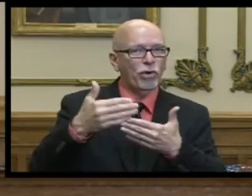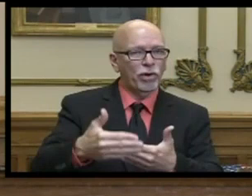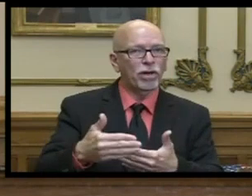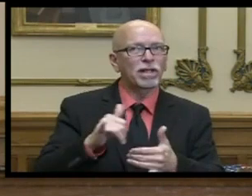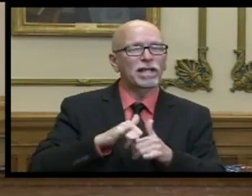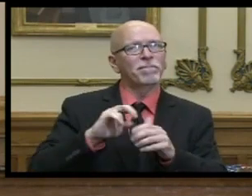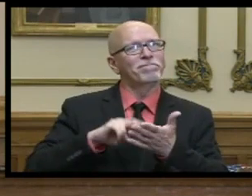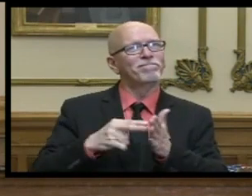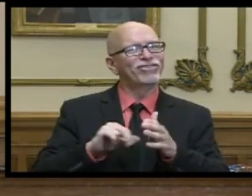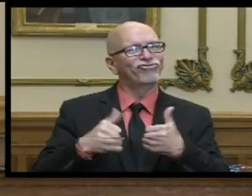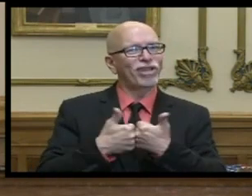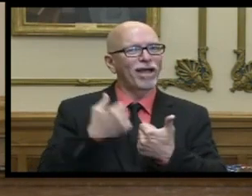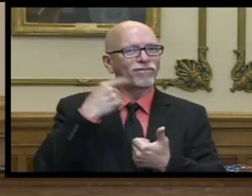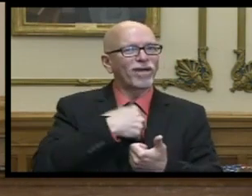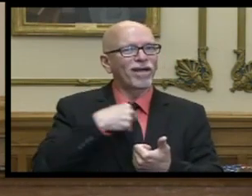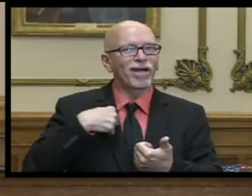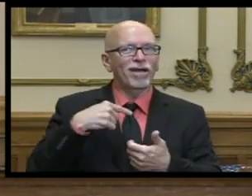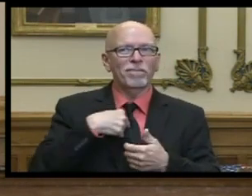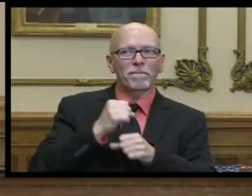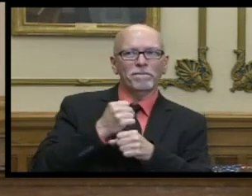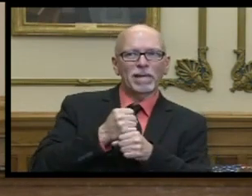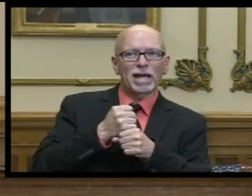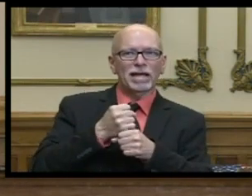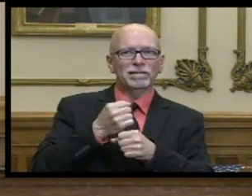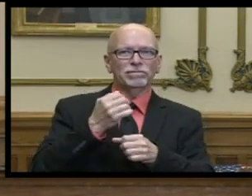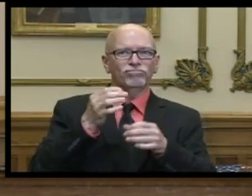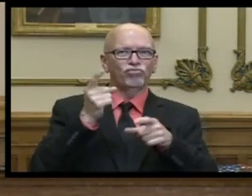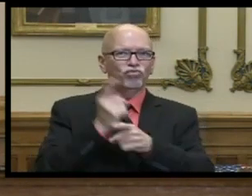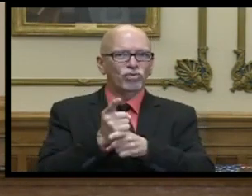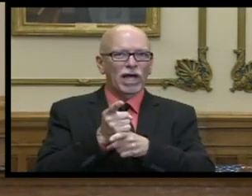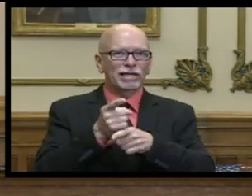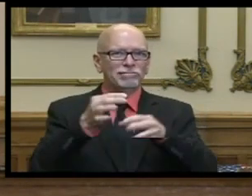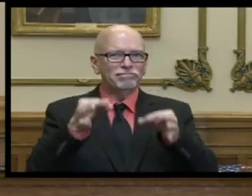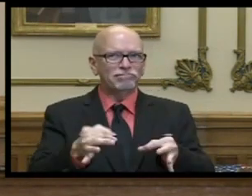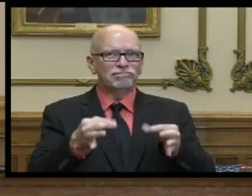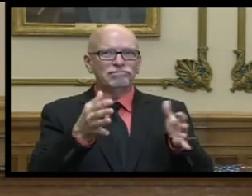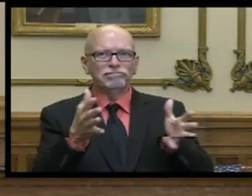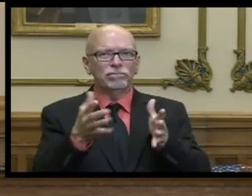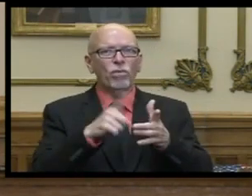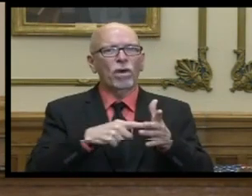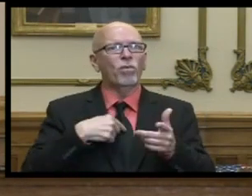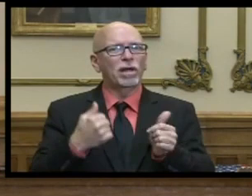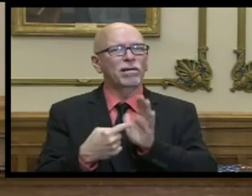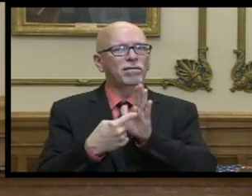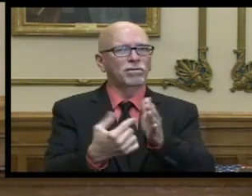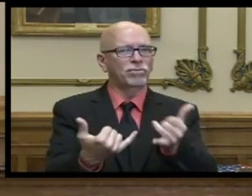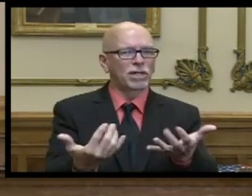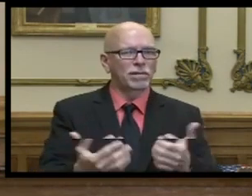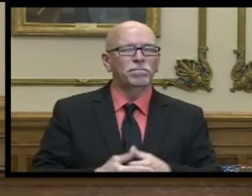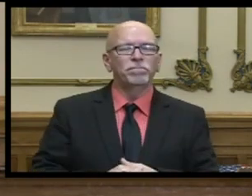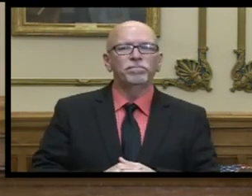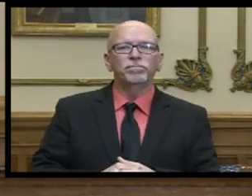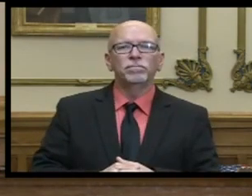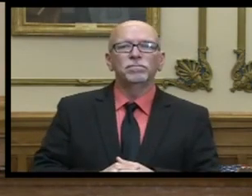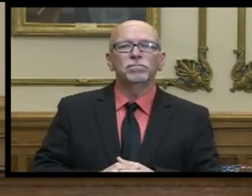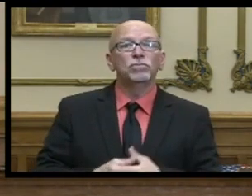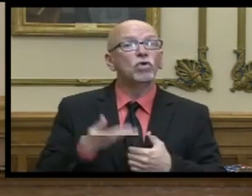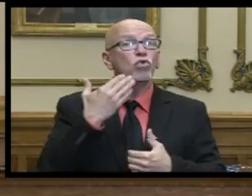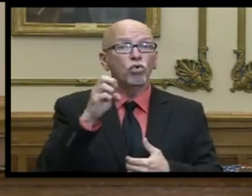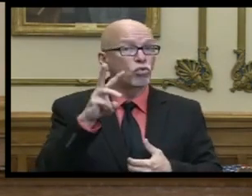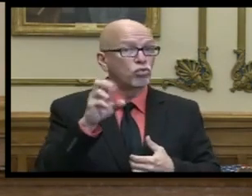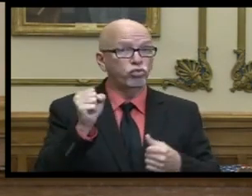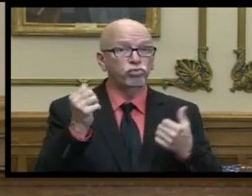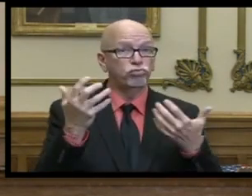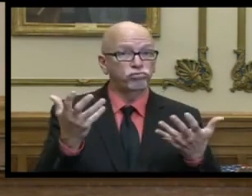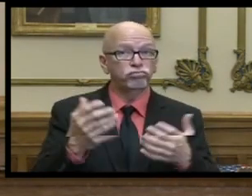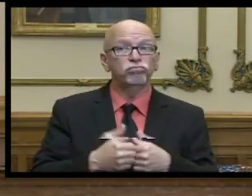makes it challenging sometimes to draw additional conclusions beyond what we'll be able to present today the good news is